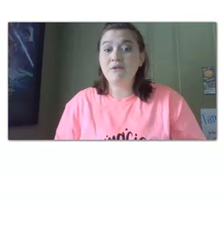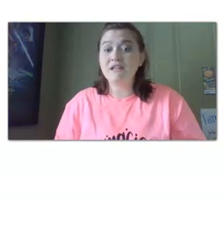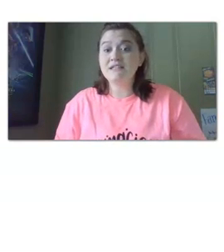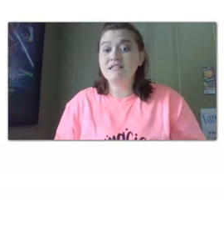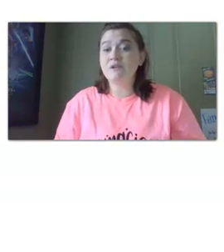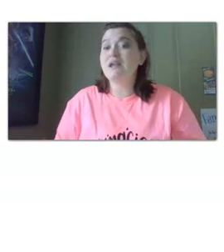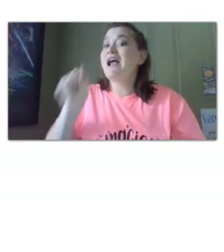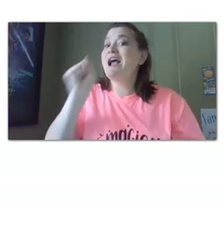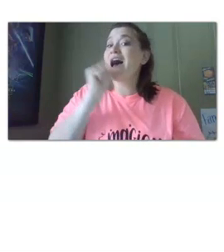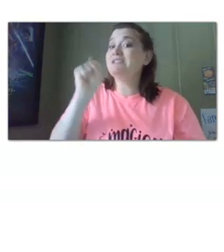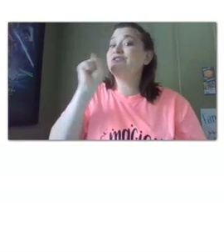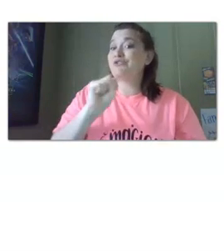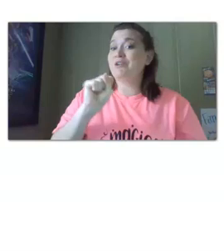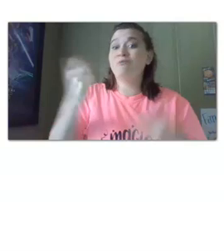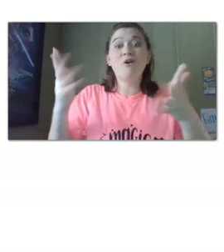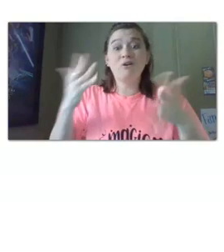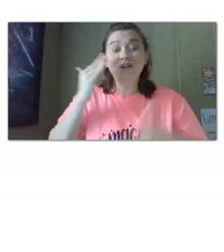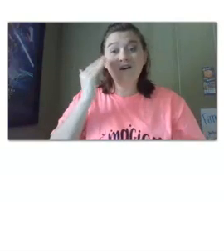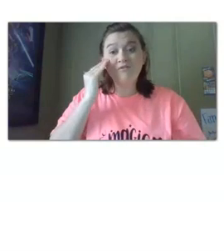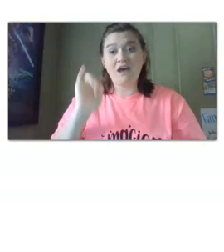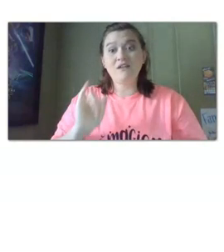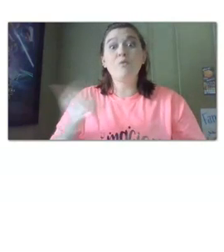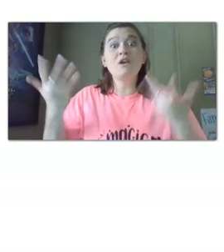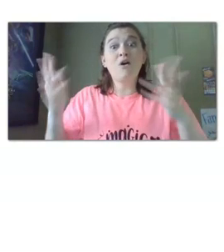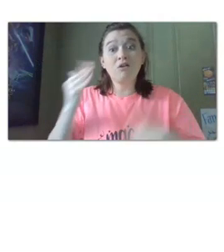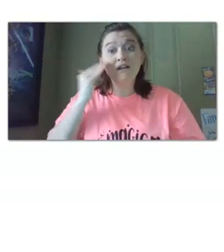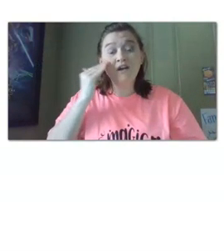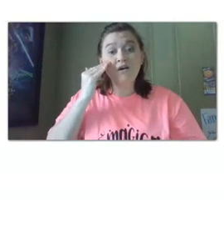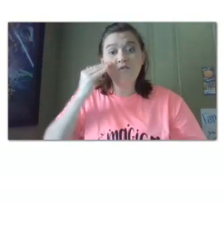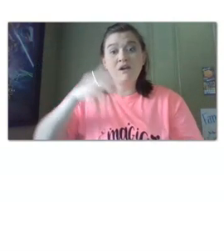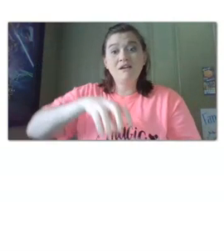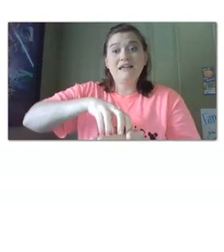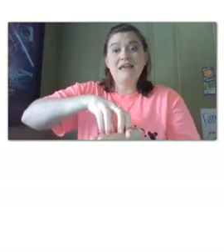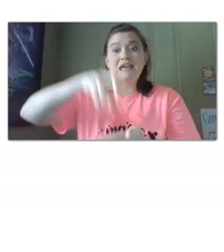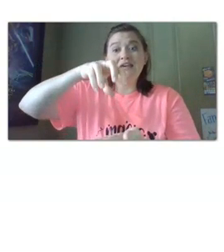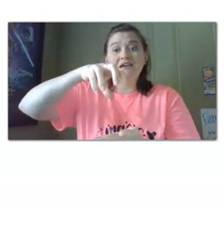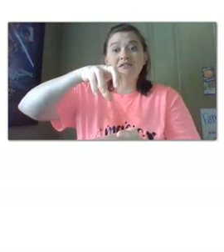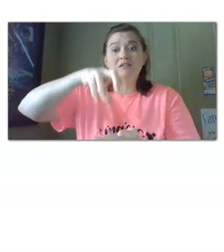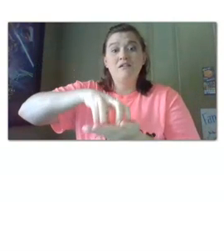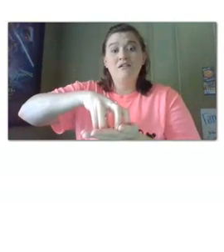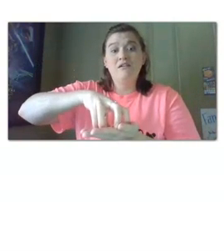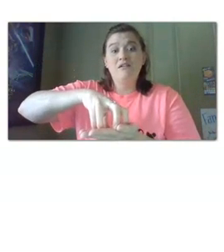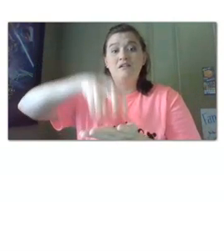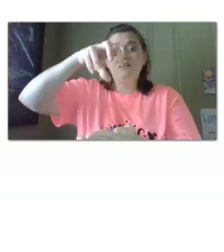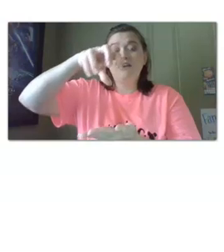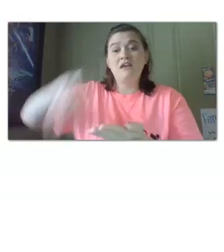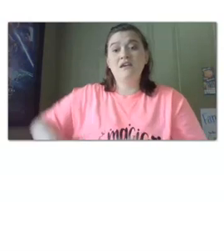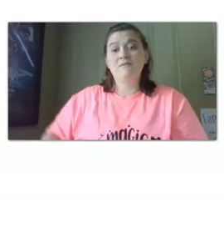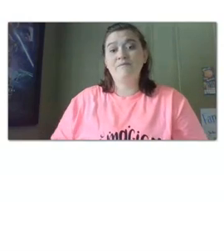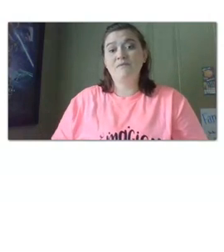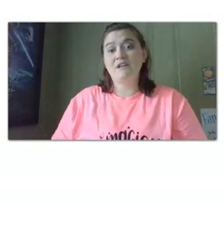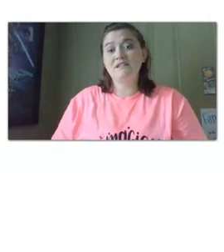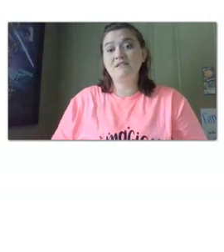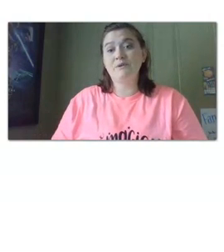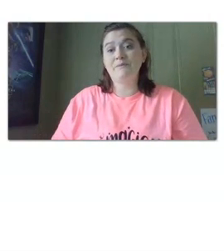gonna point to that one that's this one ice cream we already know that we already know cake cake